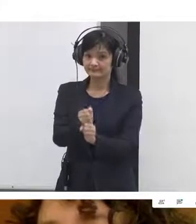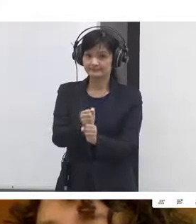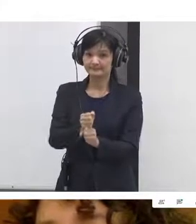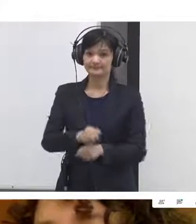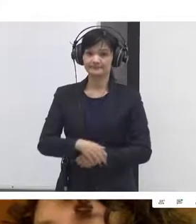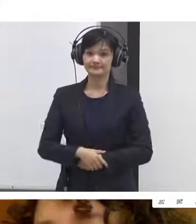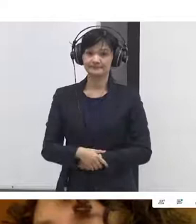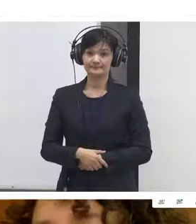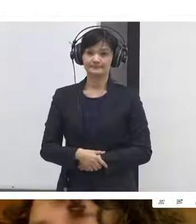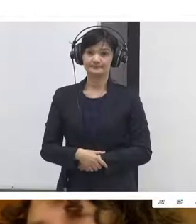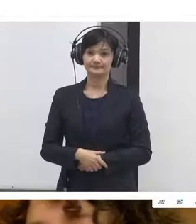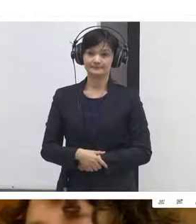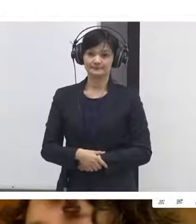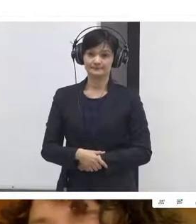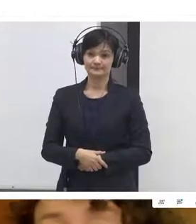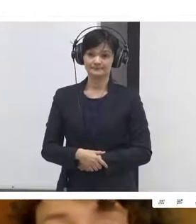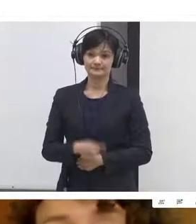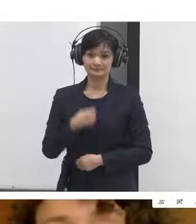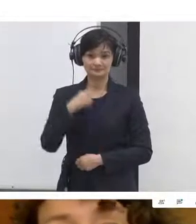recursive public